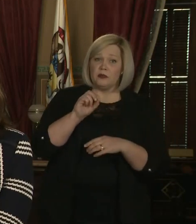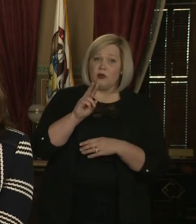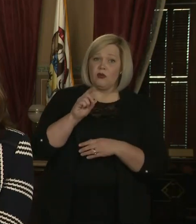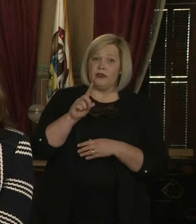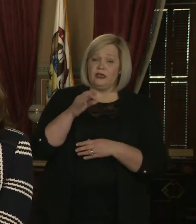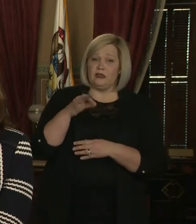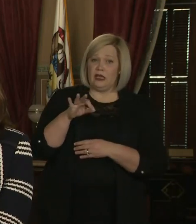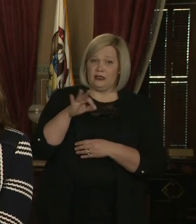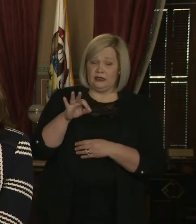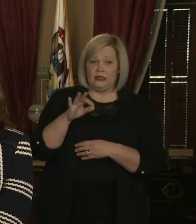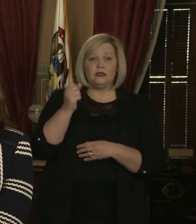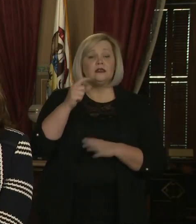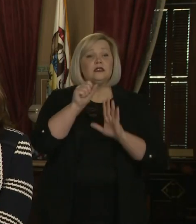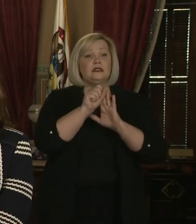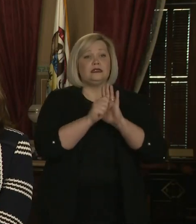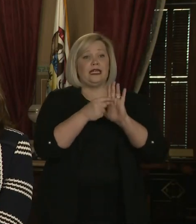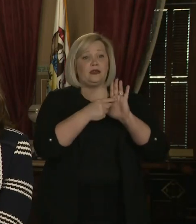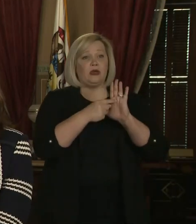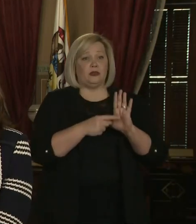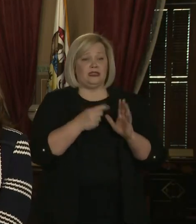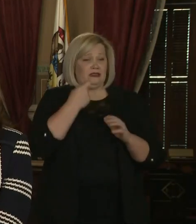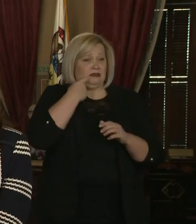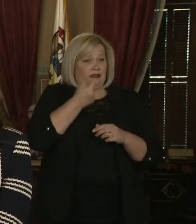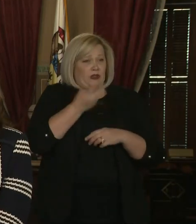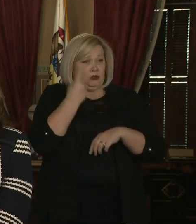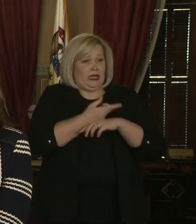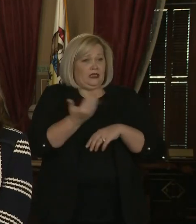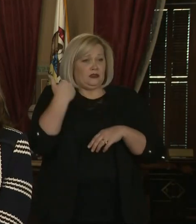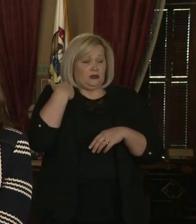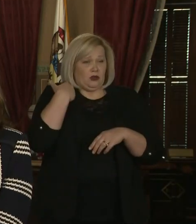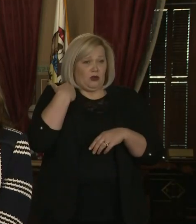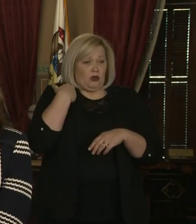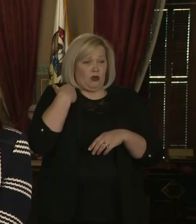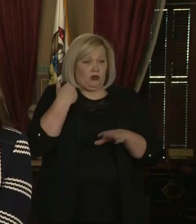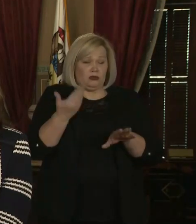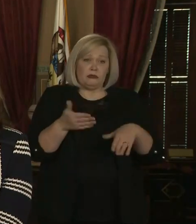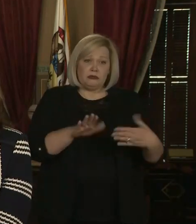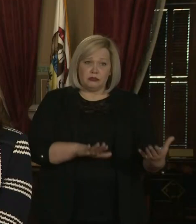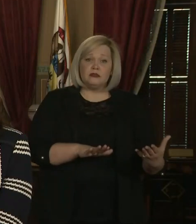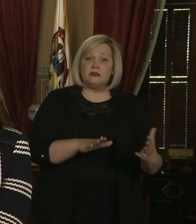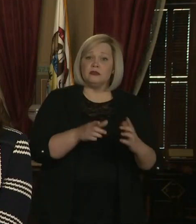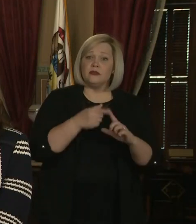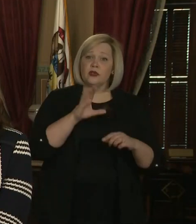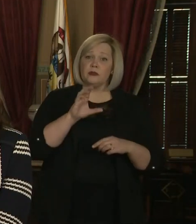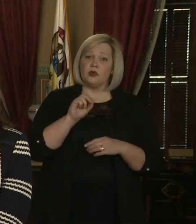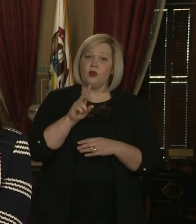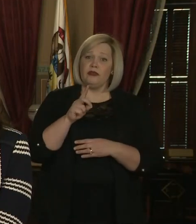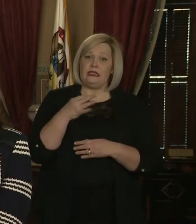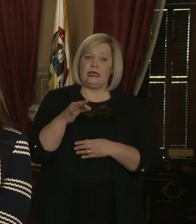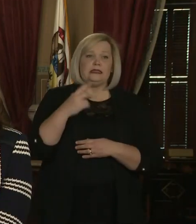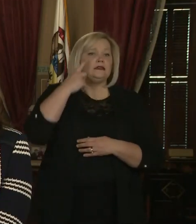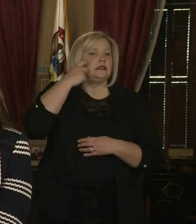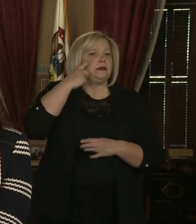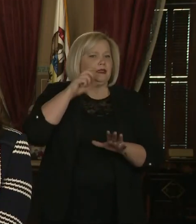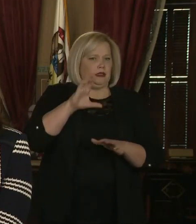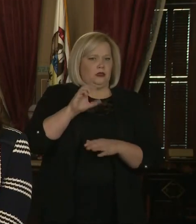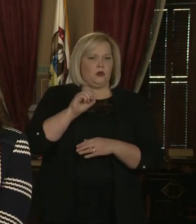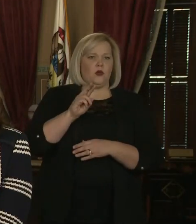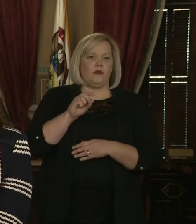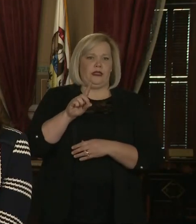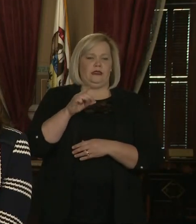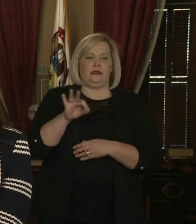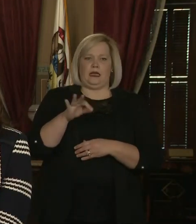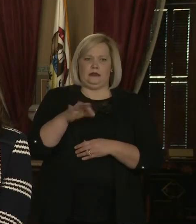A state representative just in the last few days passed away and it was suspected COVID-19 and